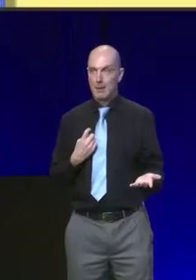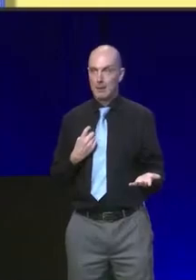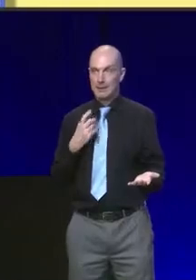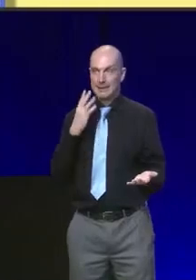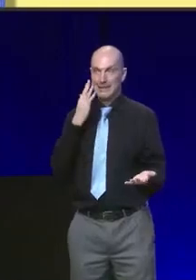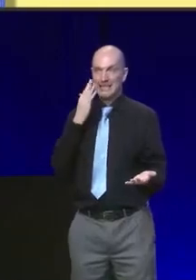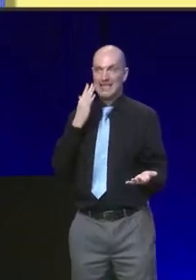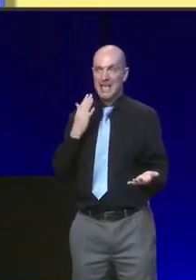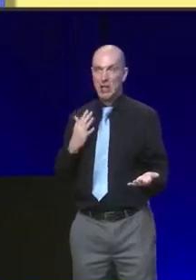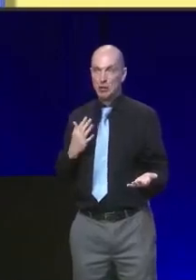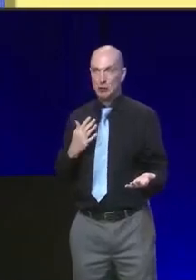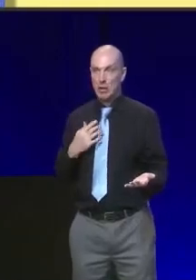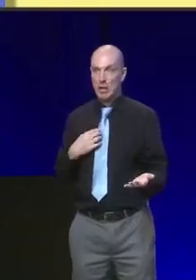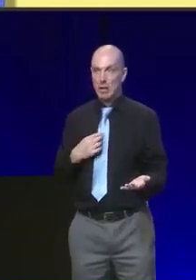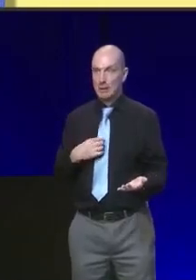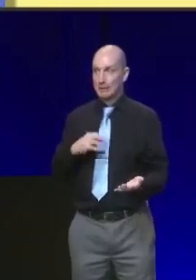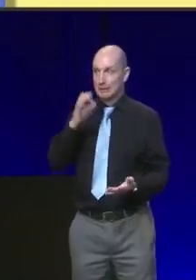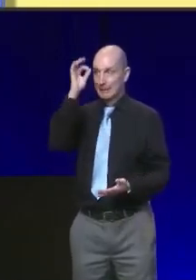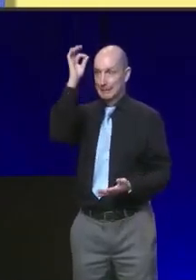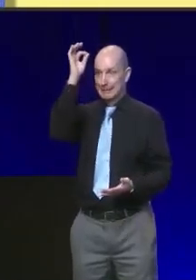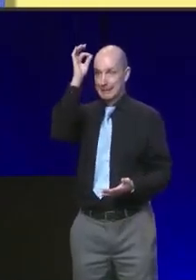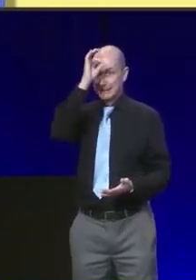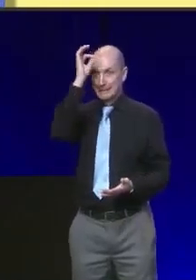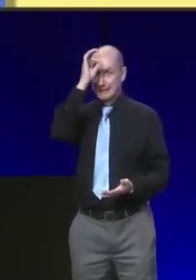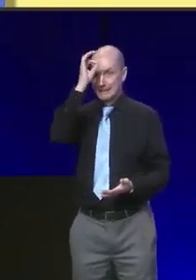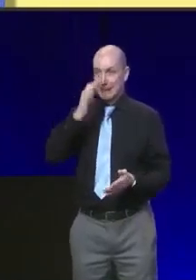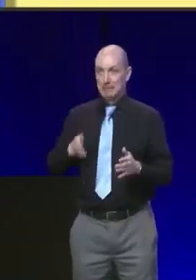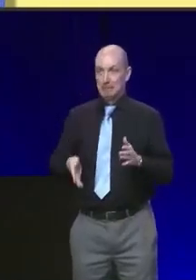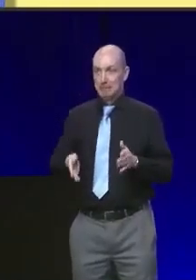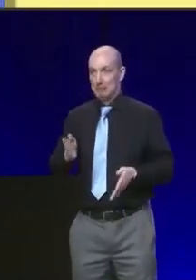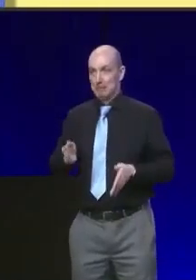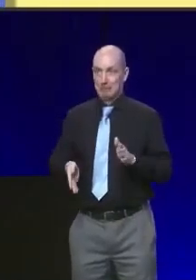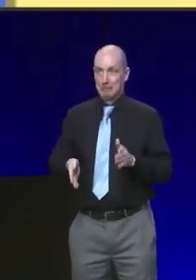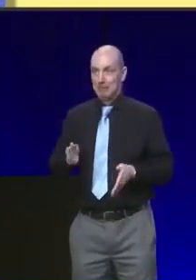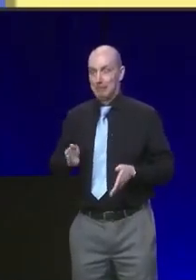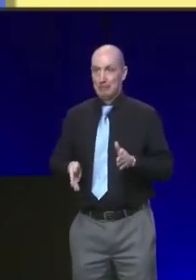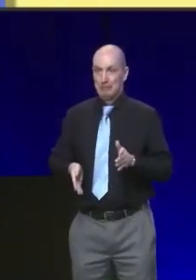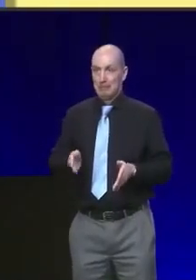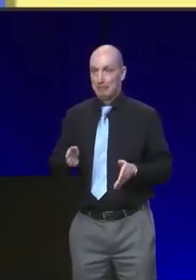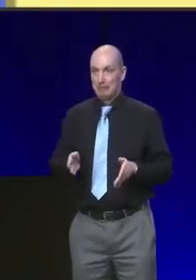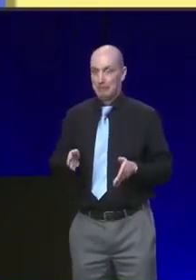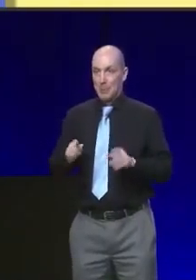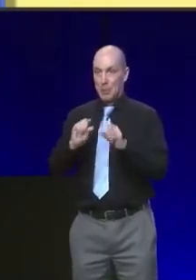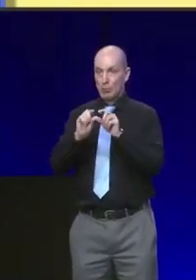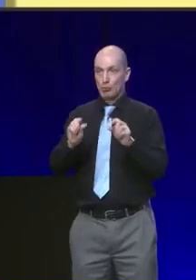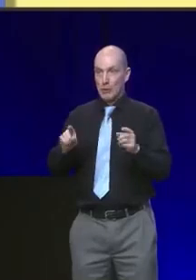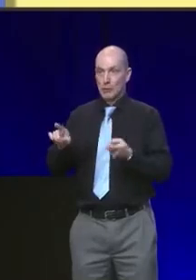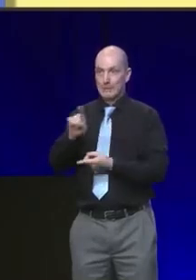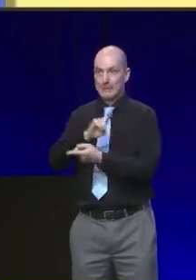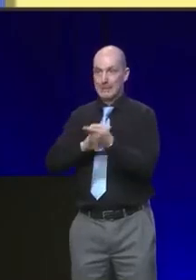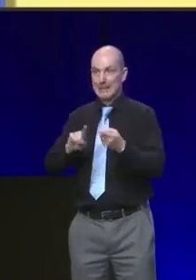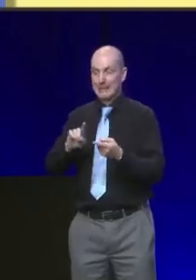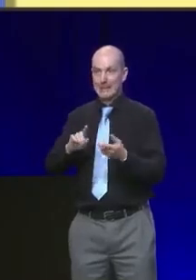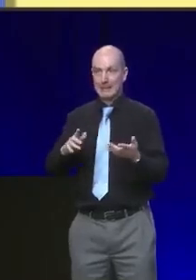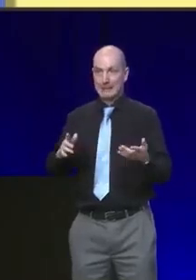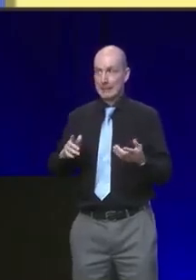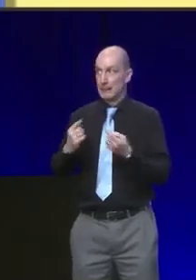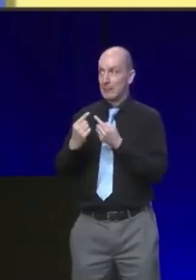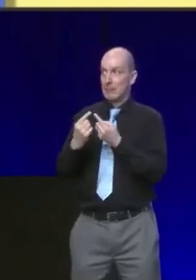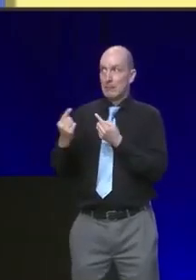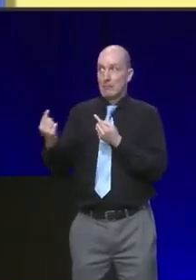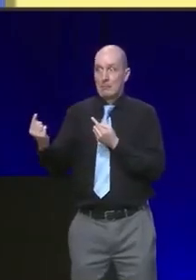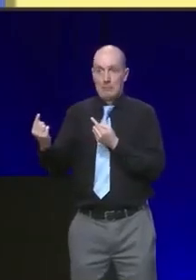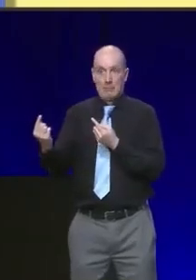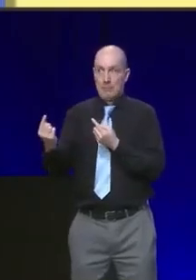into. I can still remember heading out to my very first SNP branch meeting, only a couple of miles from where we are today.